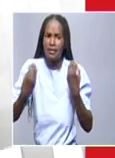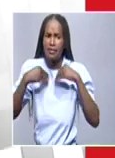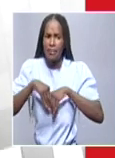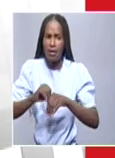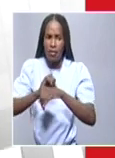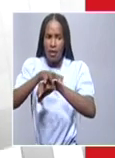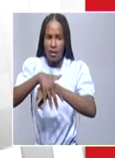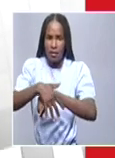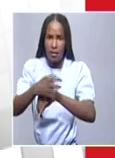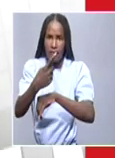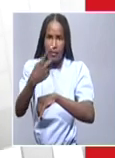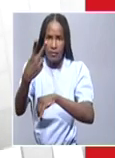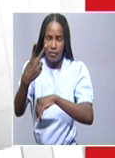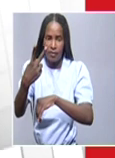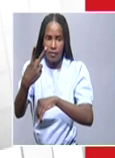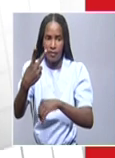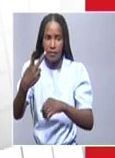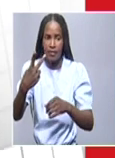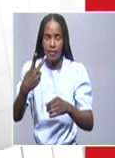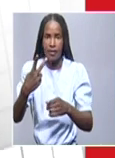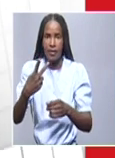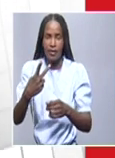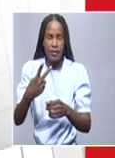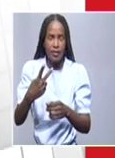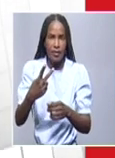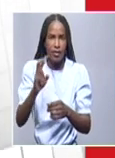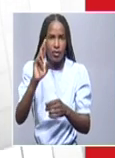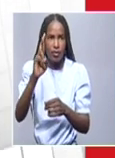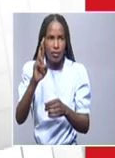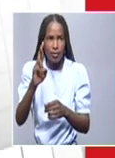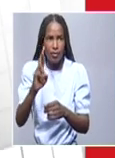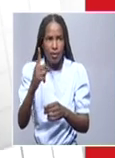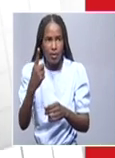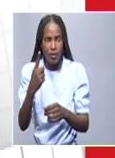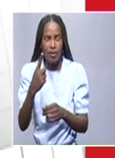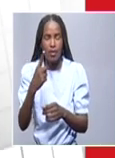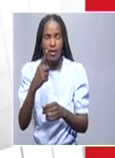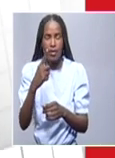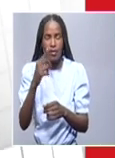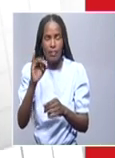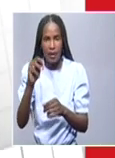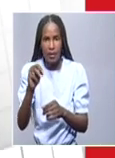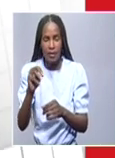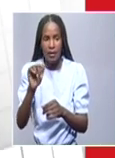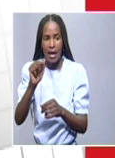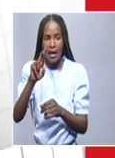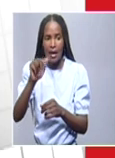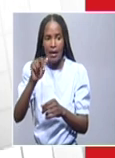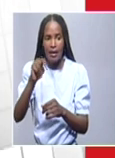Hardup, 12 cases, 10 at the real boss, 1 at Marienta and 1 at Aranos.